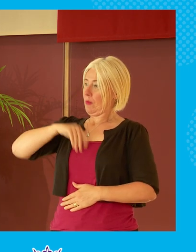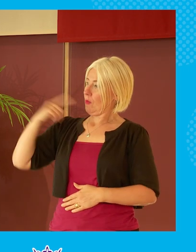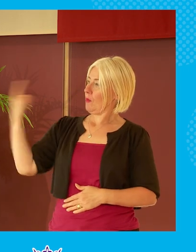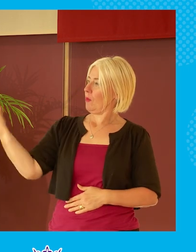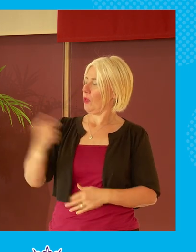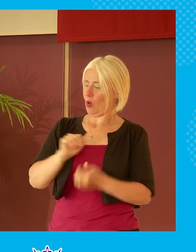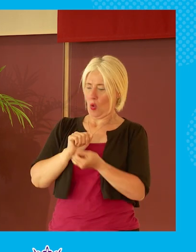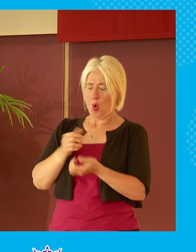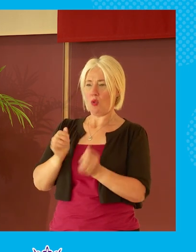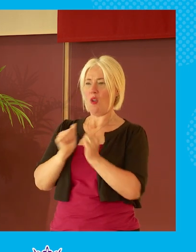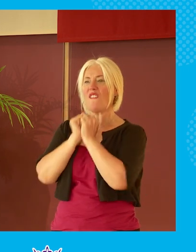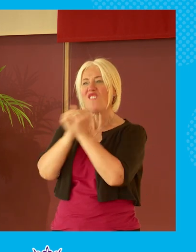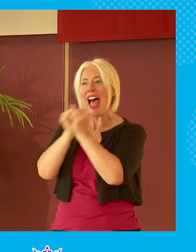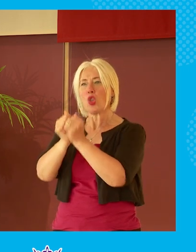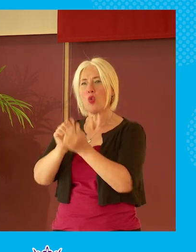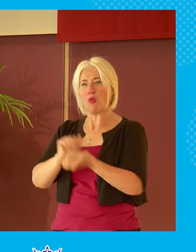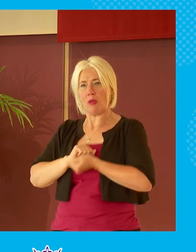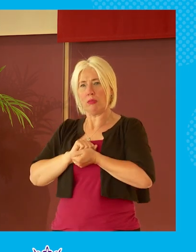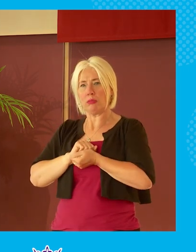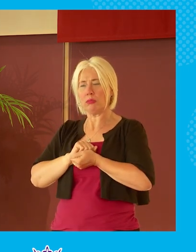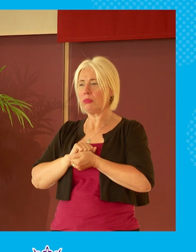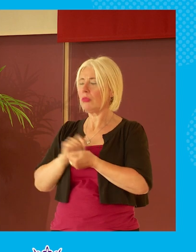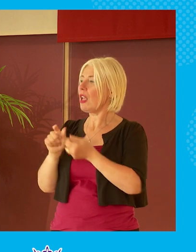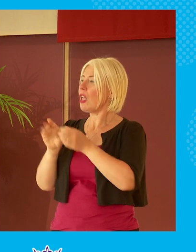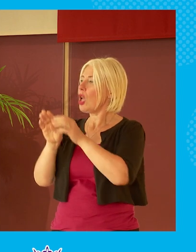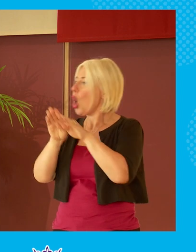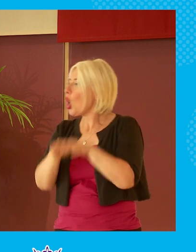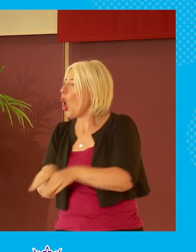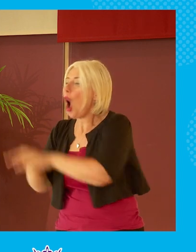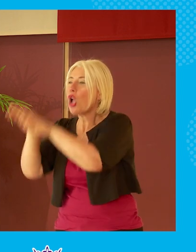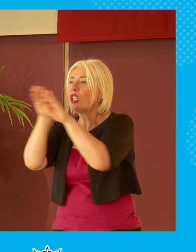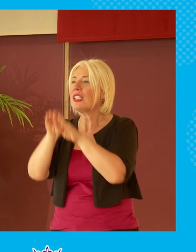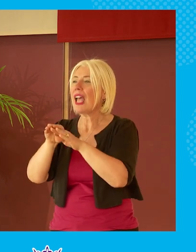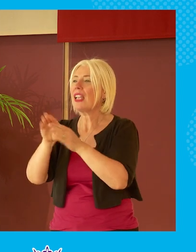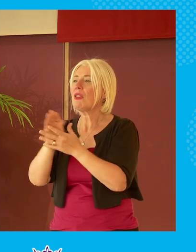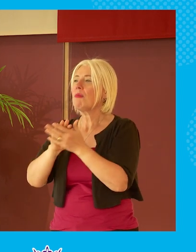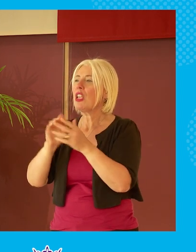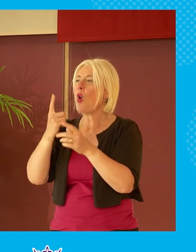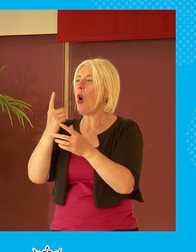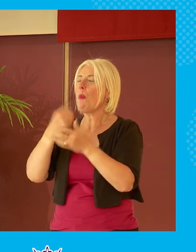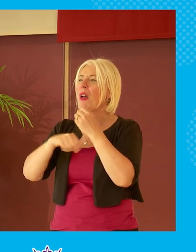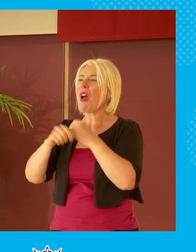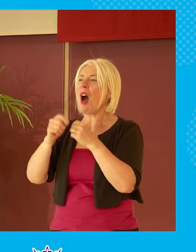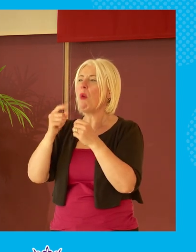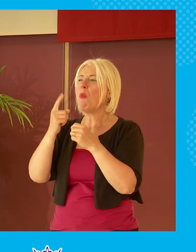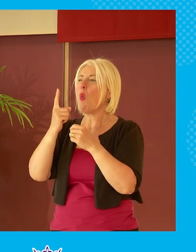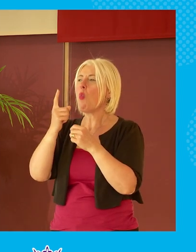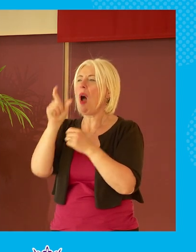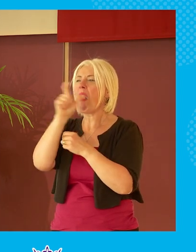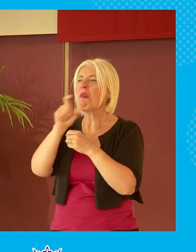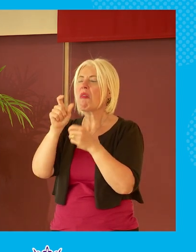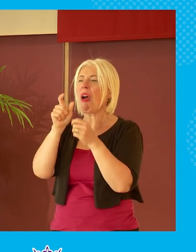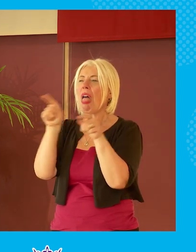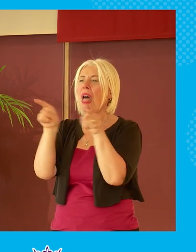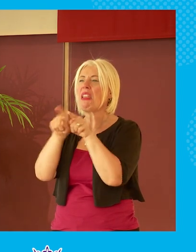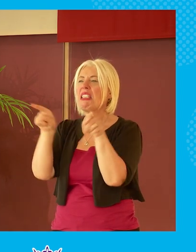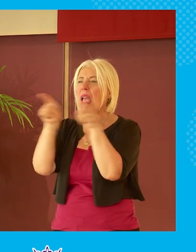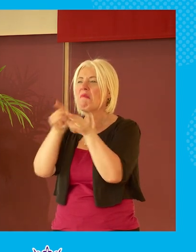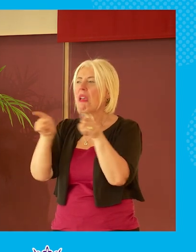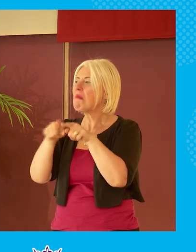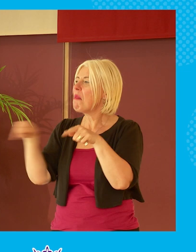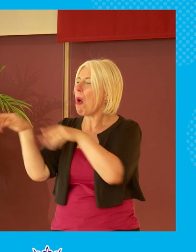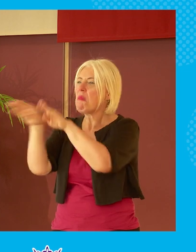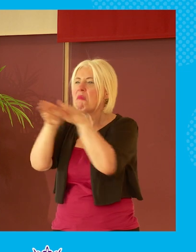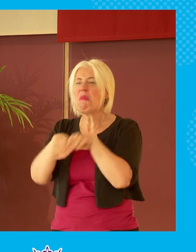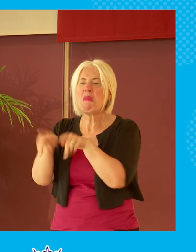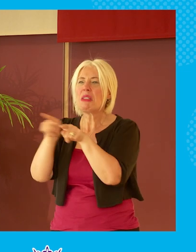values by the way and i don't think finding consensus has to mean that everybody's a blamangey shade of brown in the middle you know you you can you can be